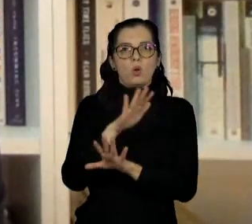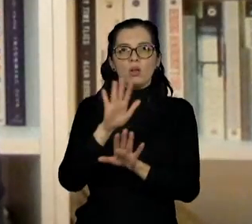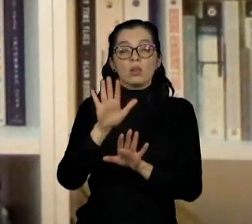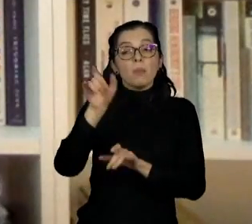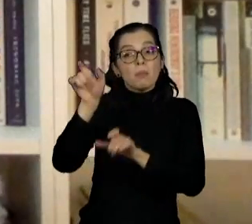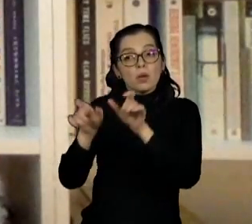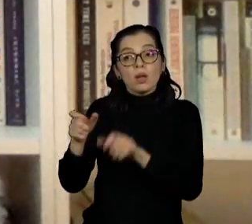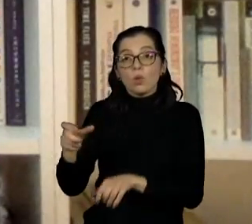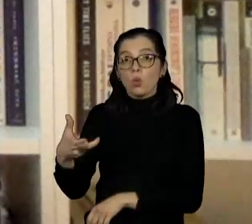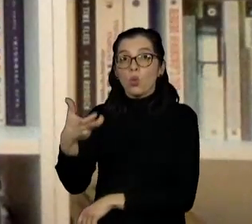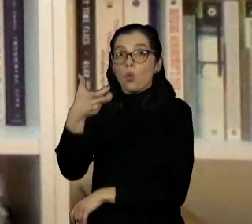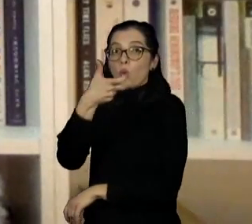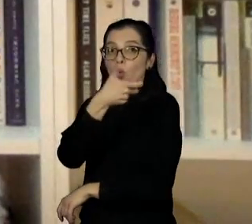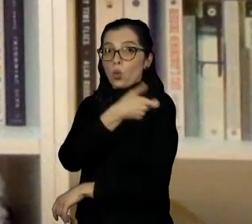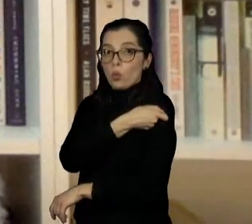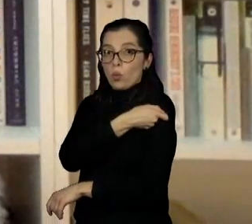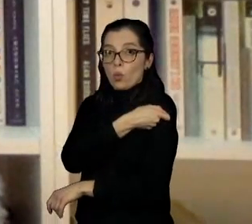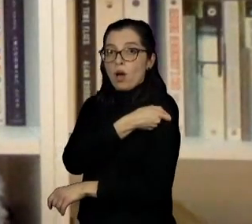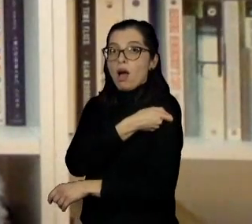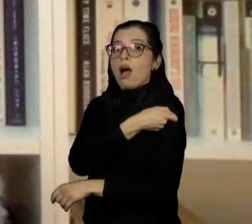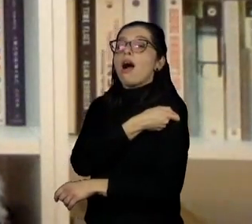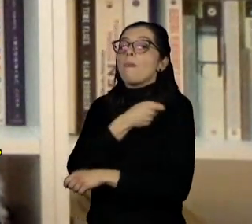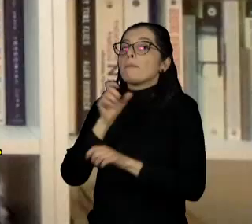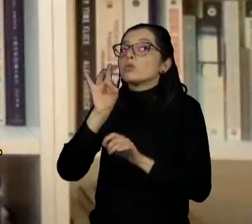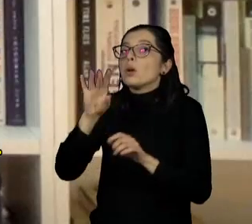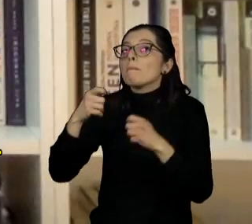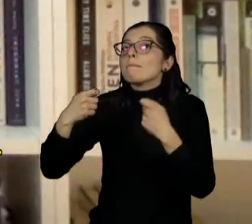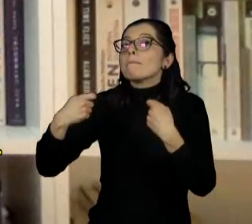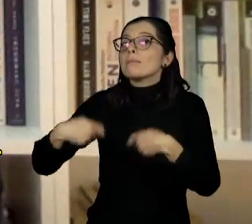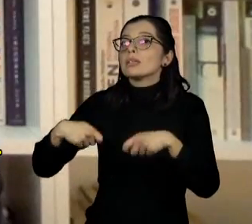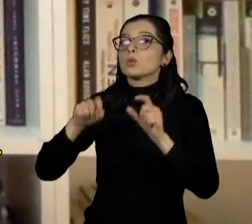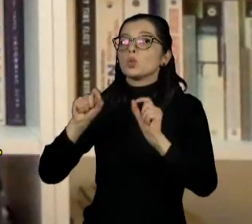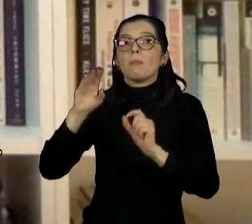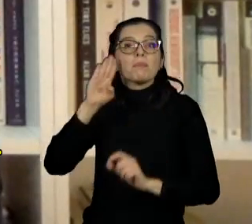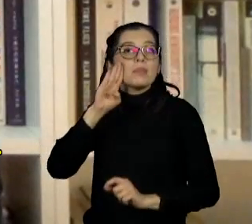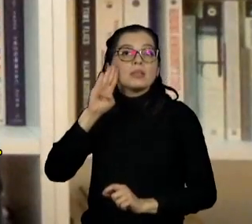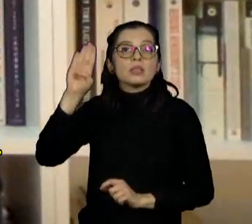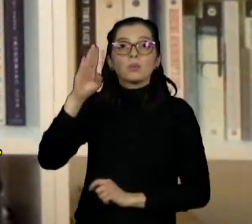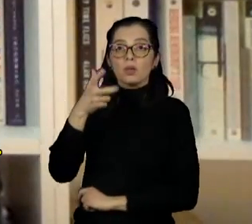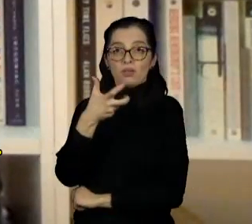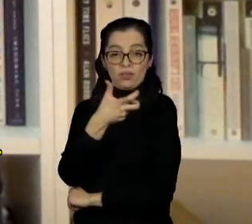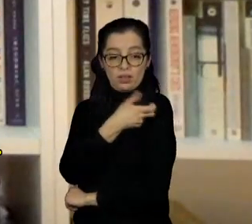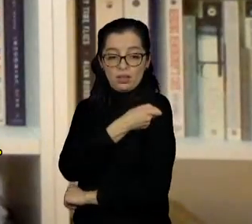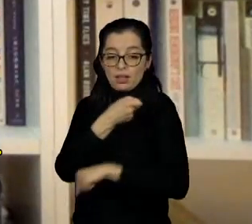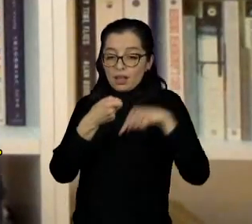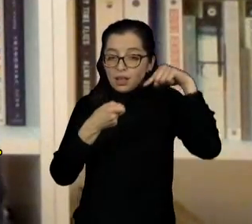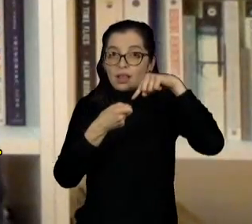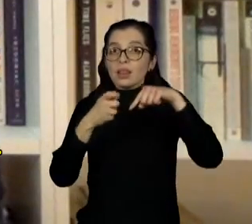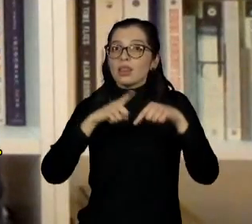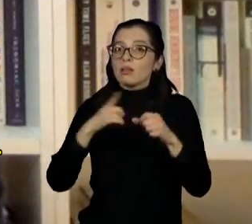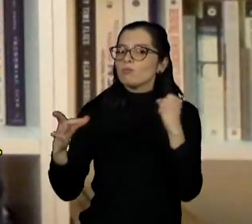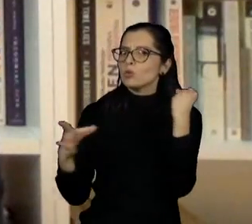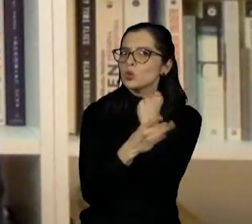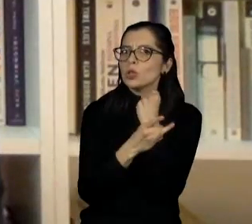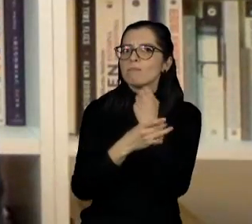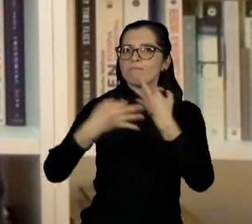People have to be given the appropriate doses, and the vaccine has to be, above all, safe and effective.